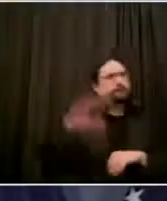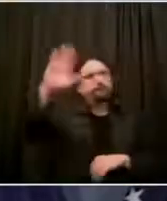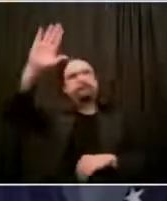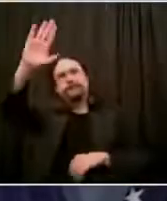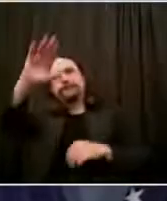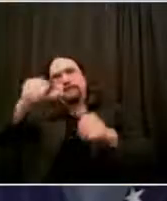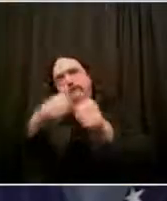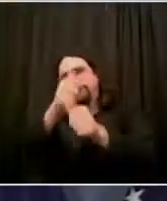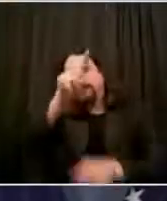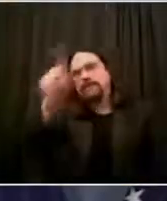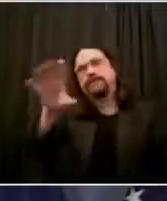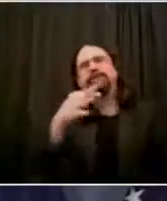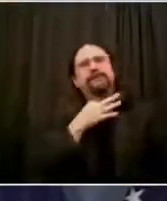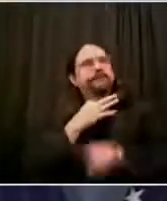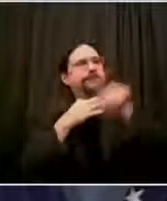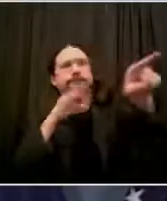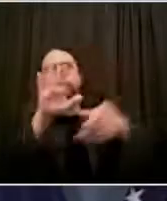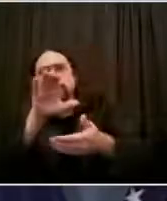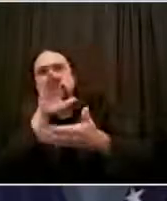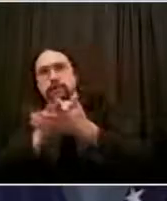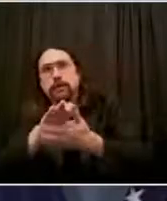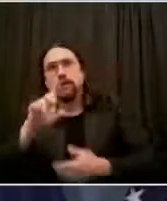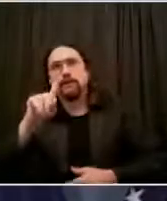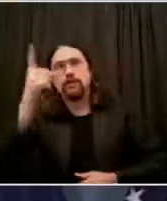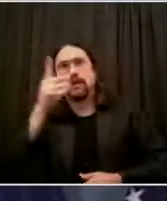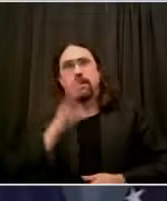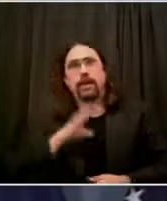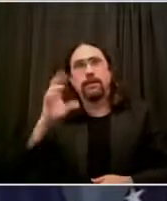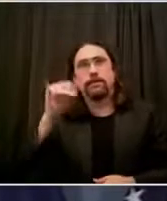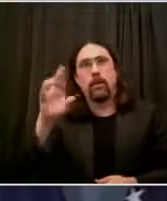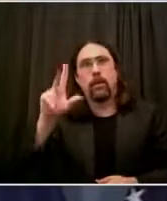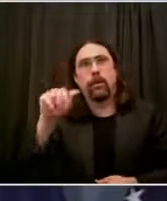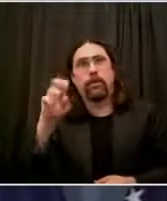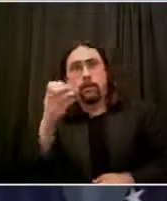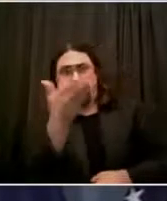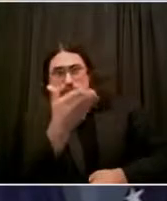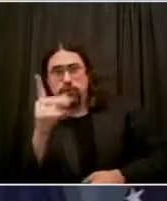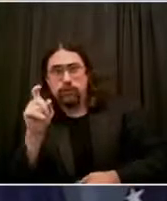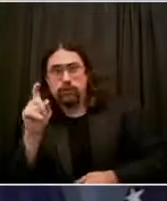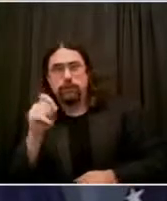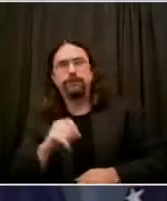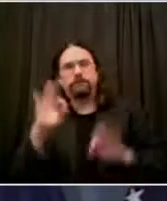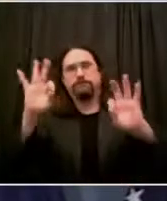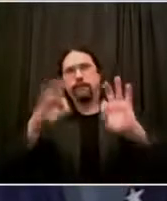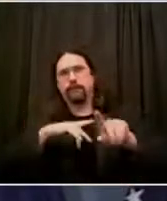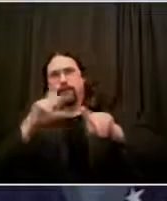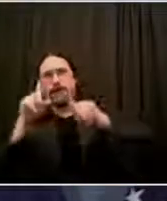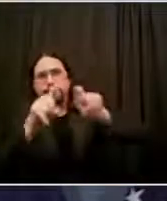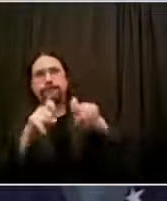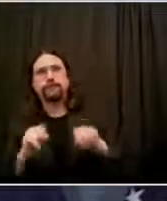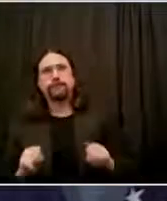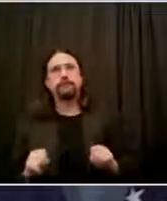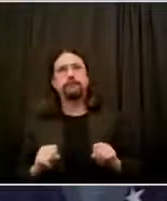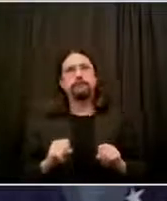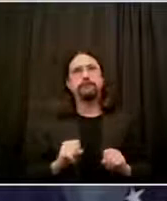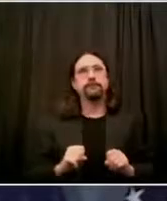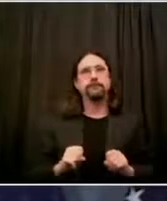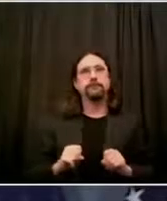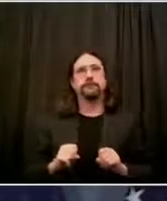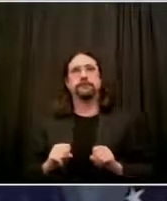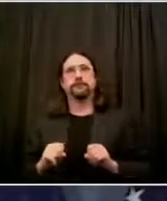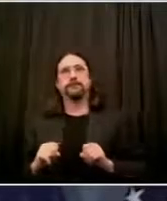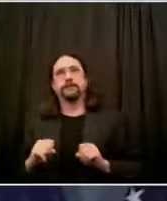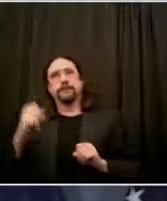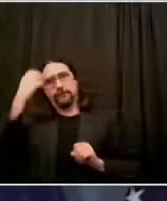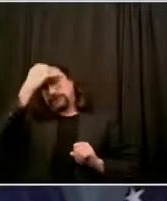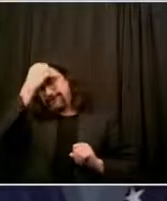anniversary to you, first lady. And then I'd like to ask you if you urged the mayor to reverse his position on not